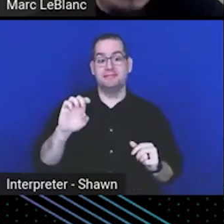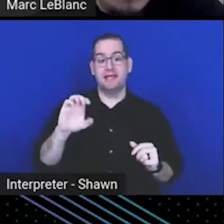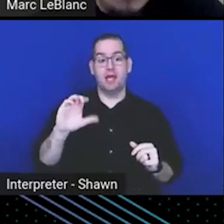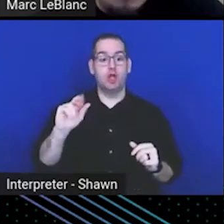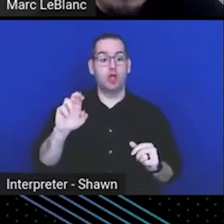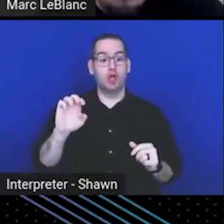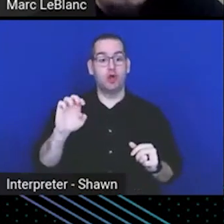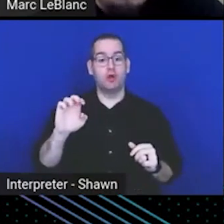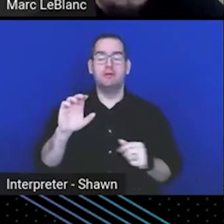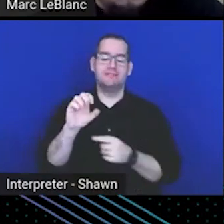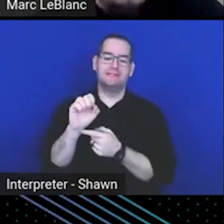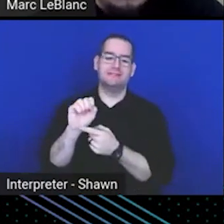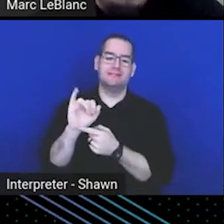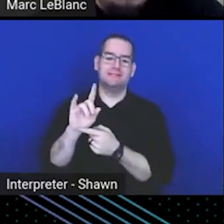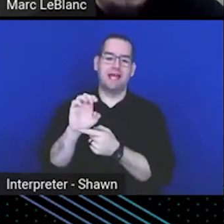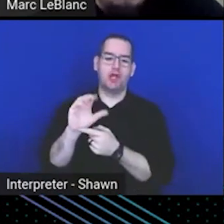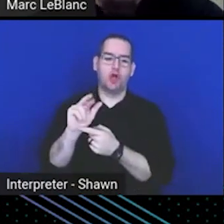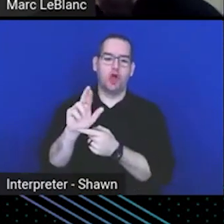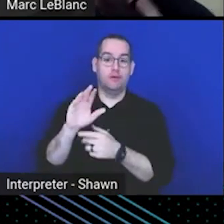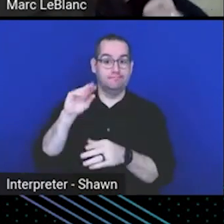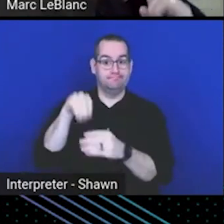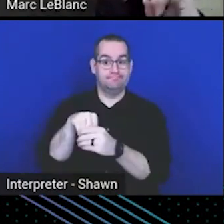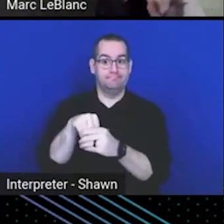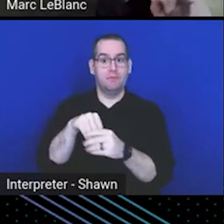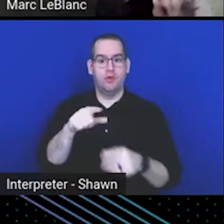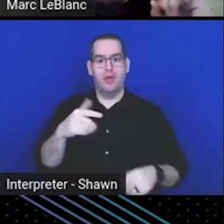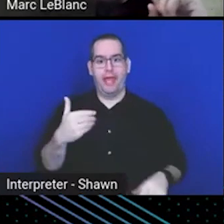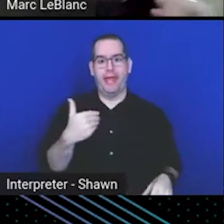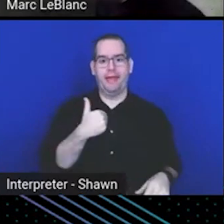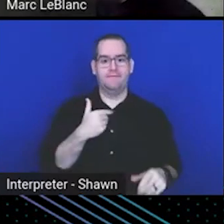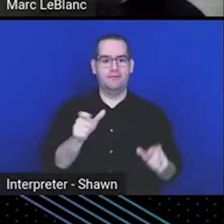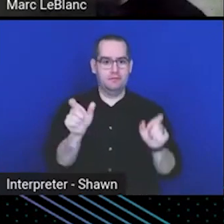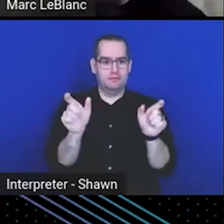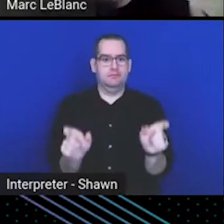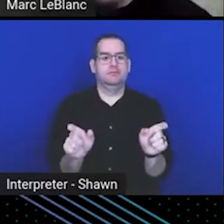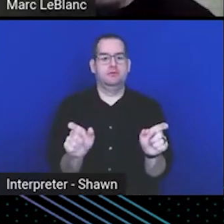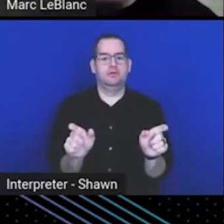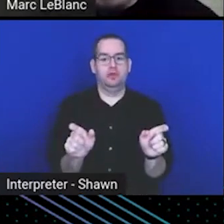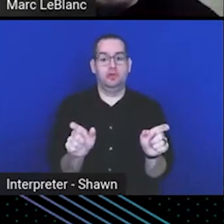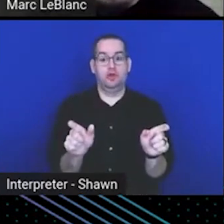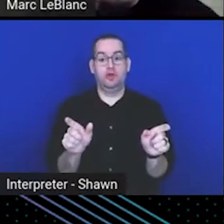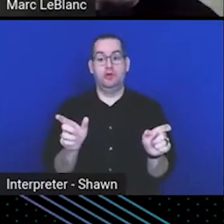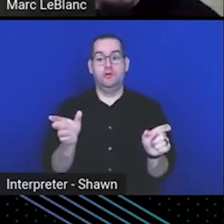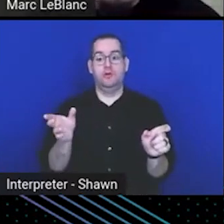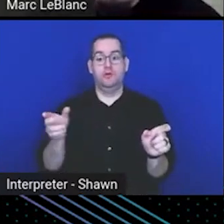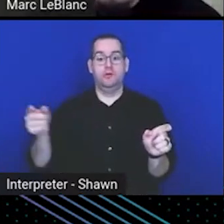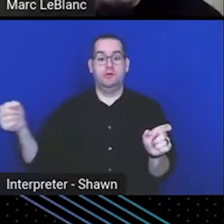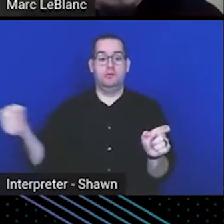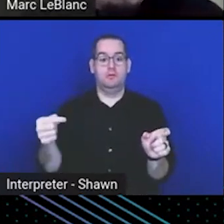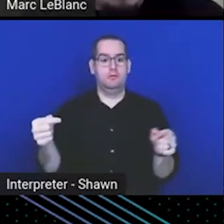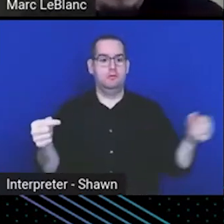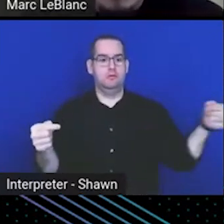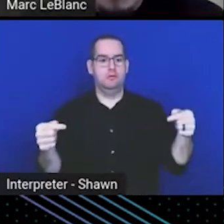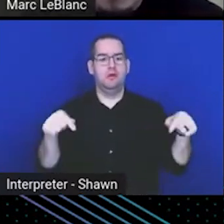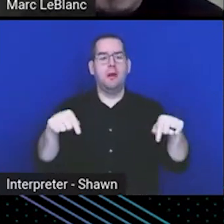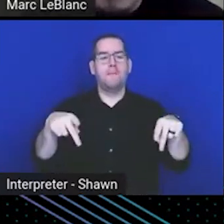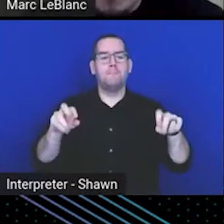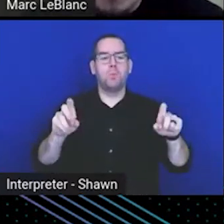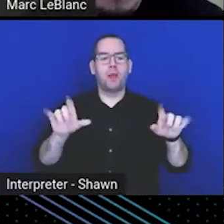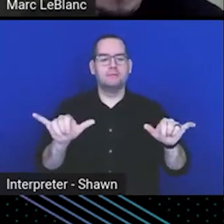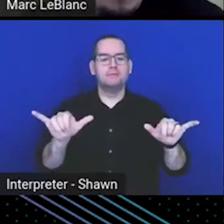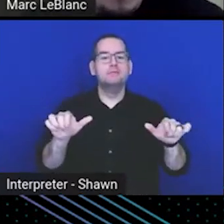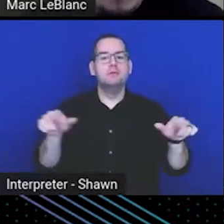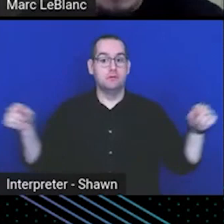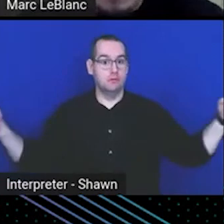pods, the communication is happening service-to-service via that proxy. I think by default, it's